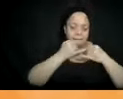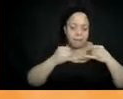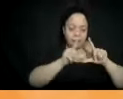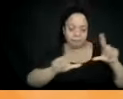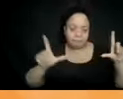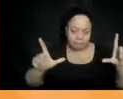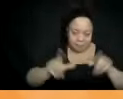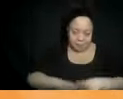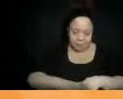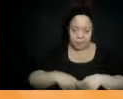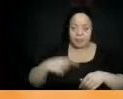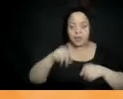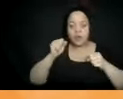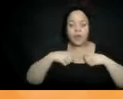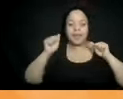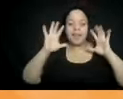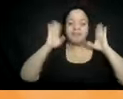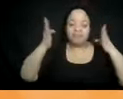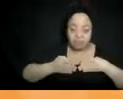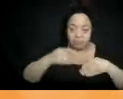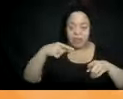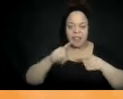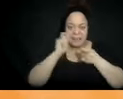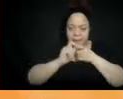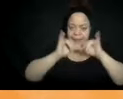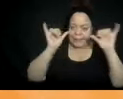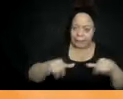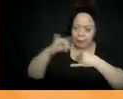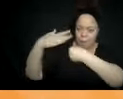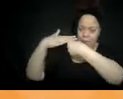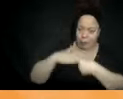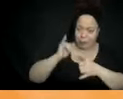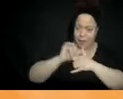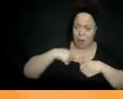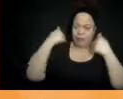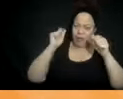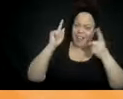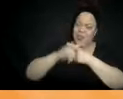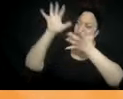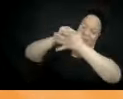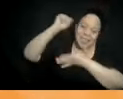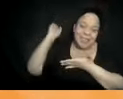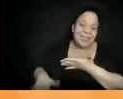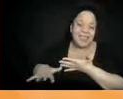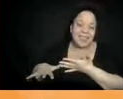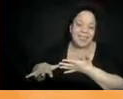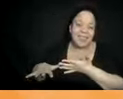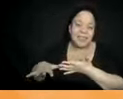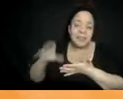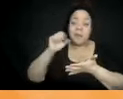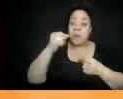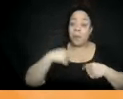see ourselves as implicated in it, either as people who resist or as people who are also sometimes the oppressors.